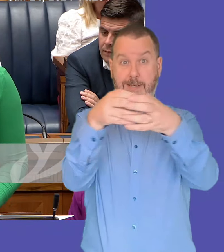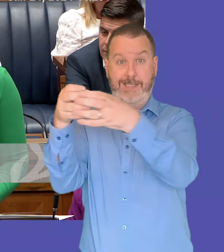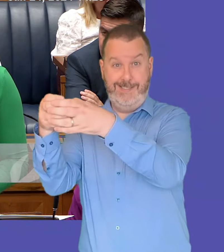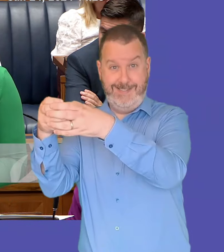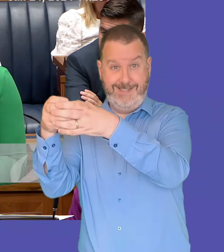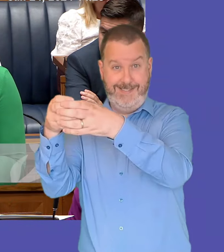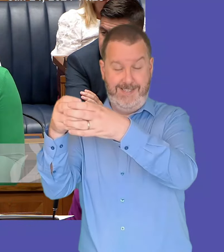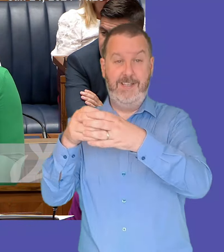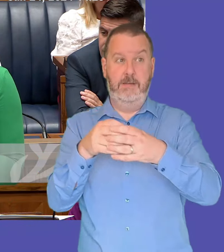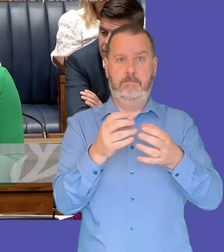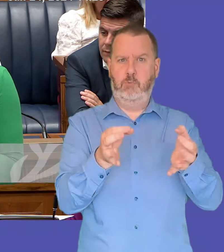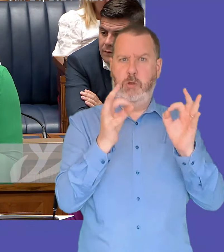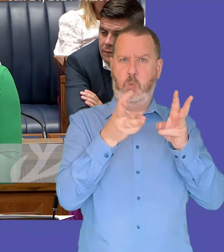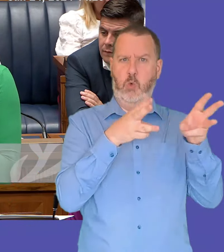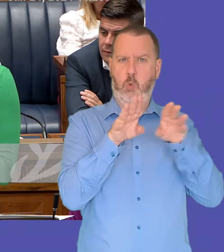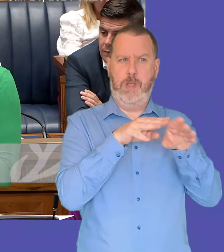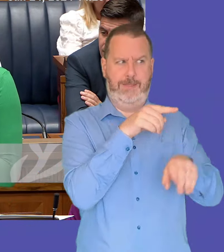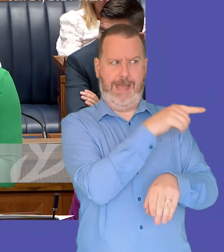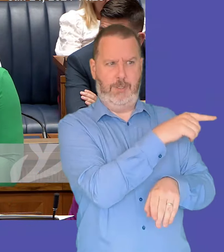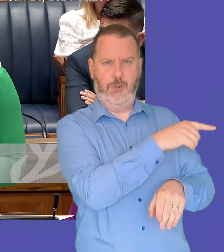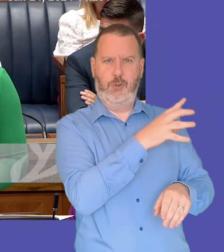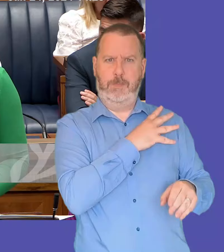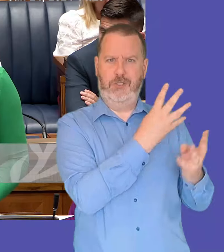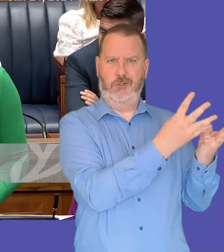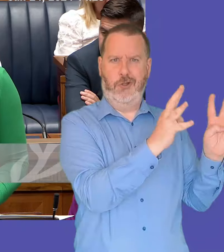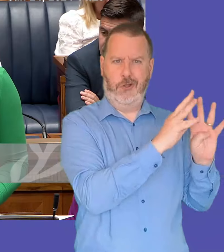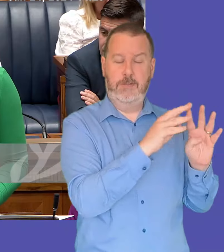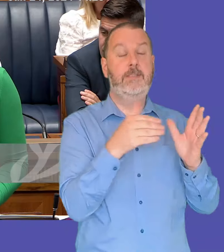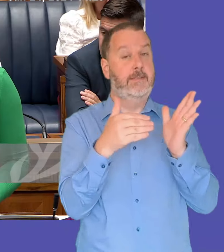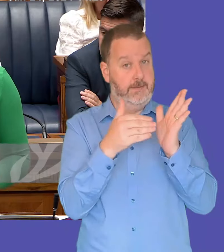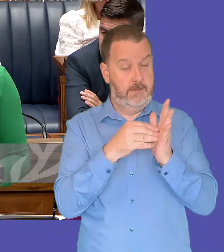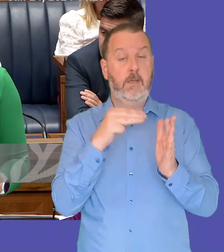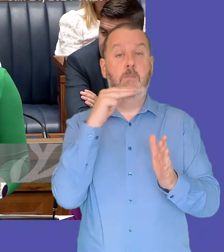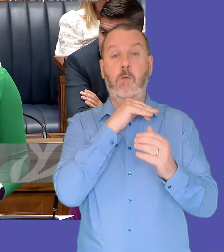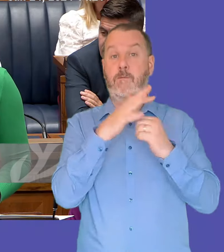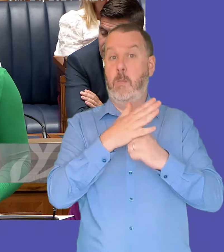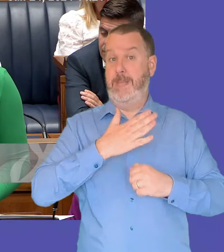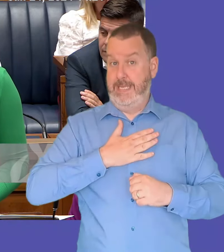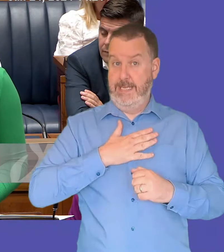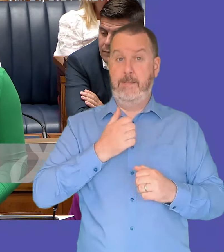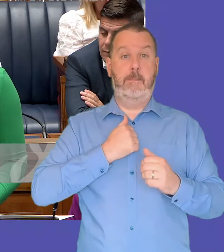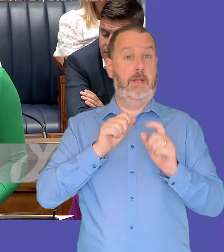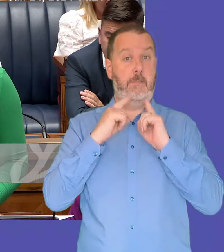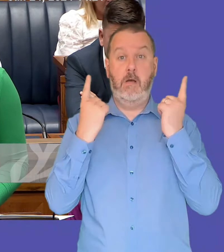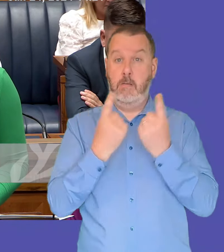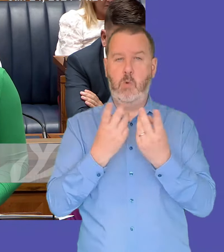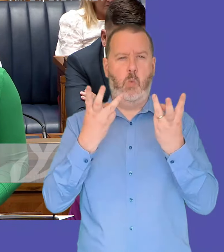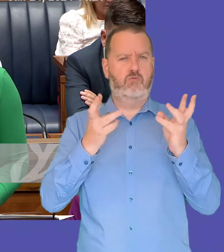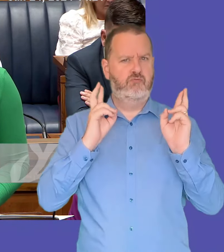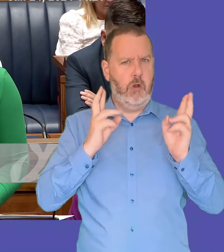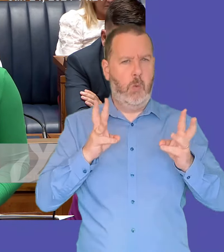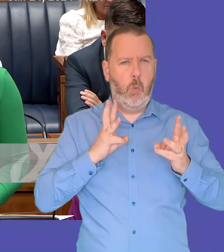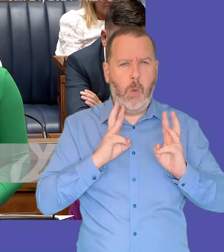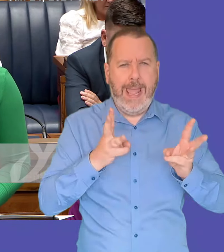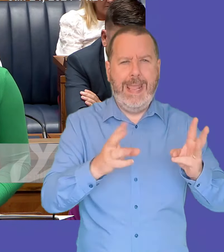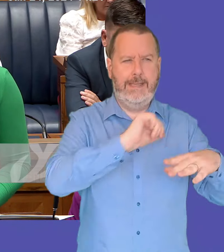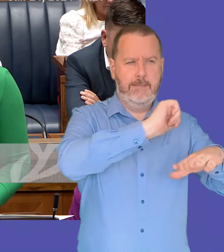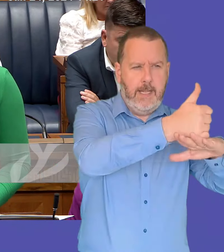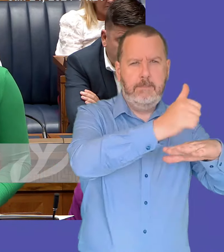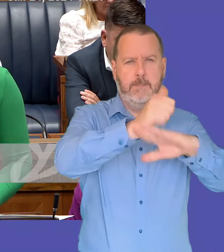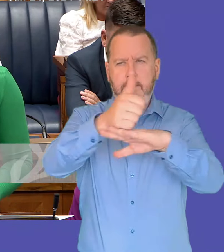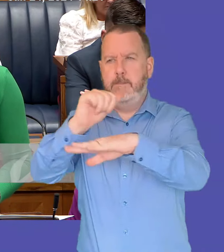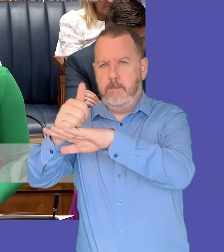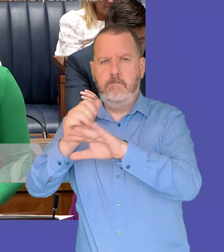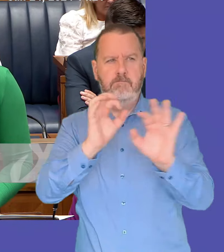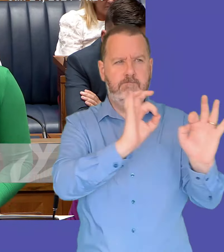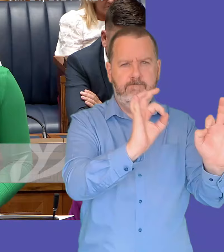the commissioners and operating it it is an absolute priority for me and indeed the department we want to make sure that the process is done properly and effectively to make sure that the offices